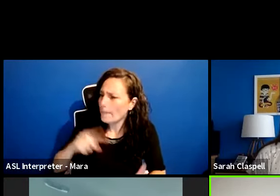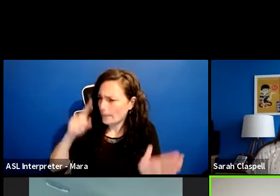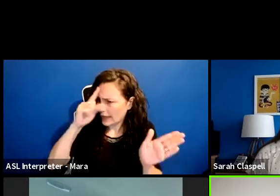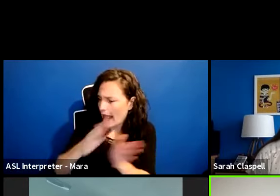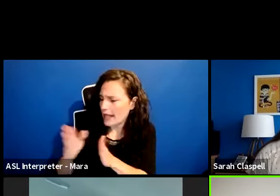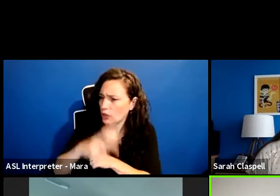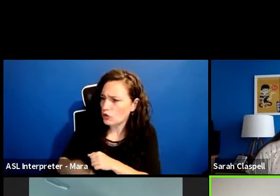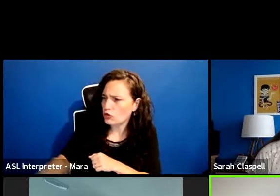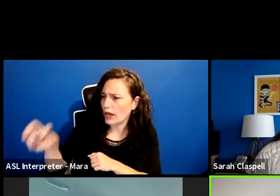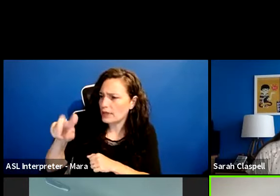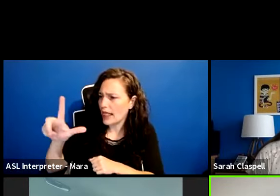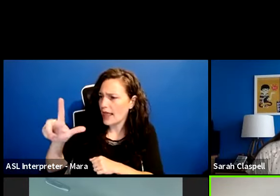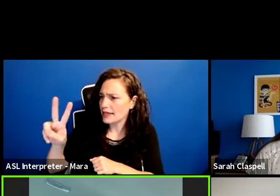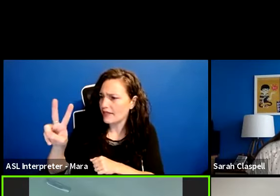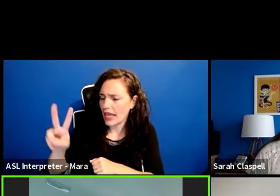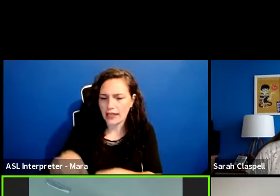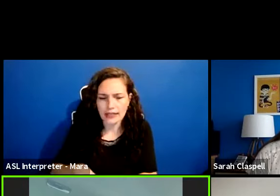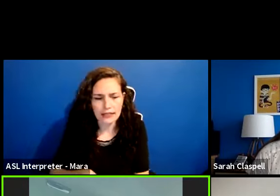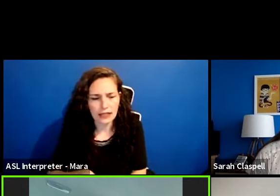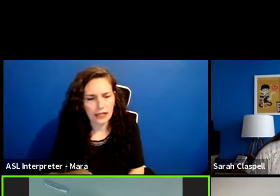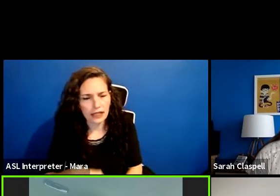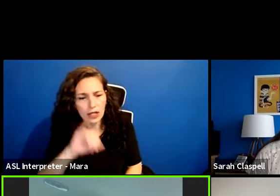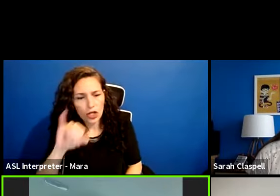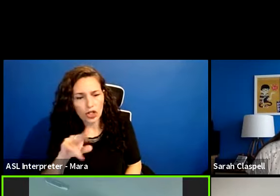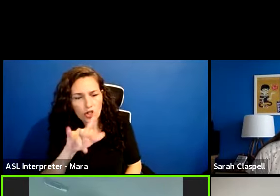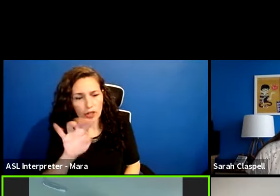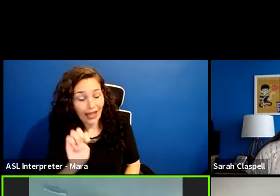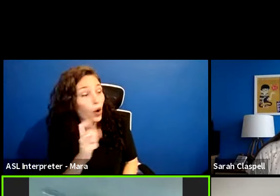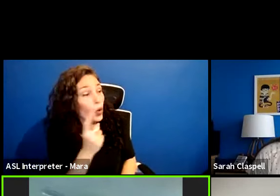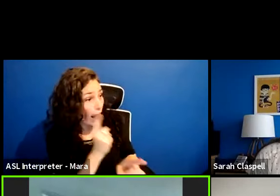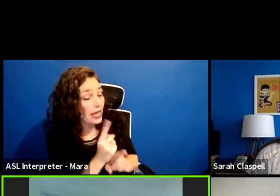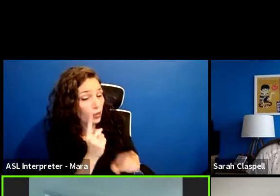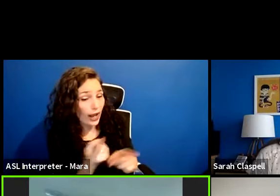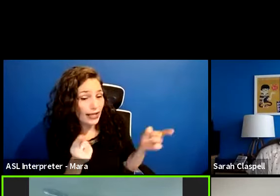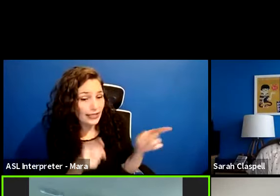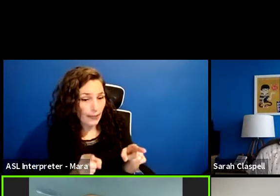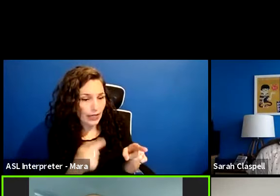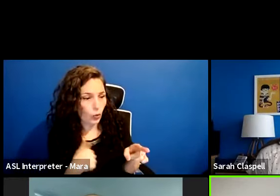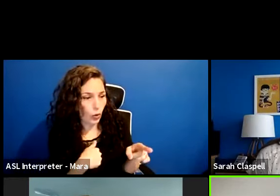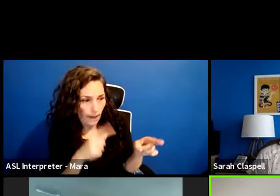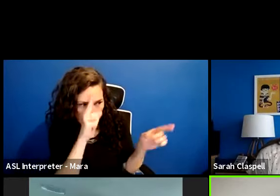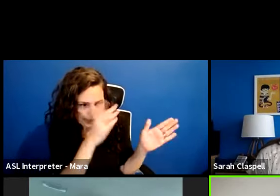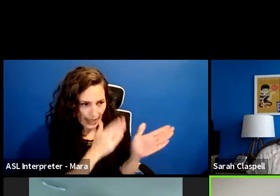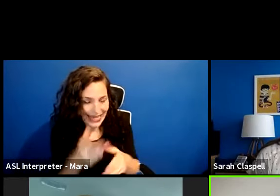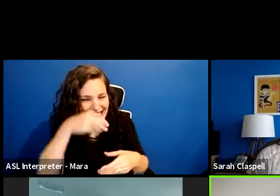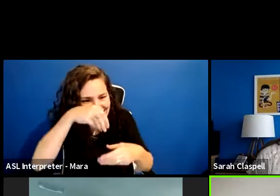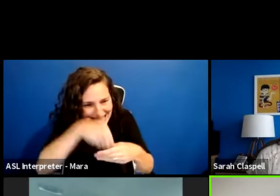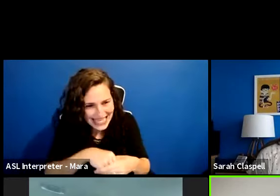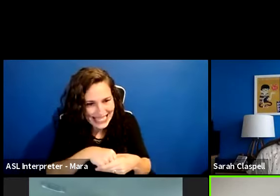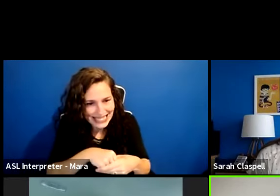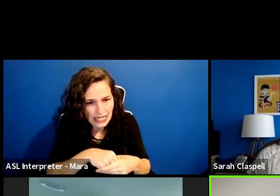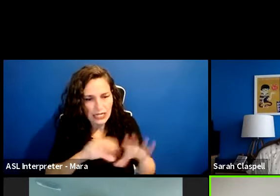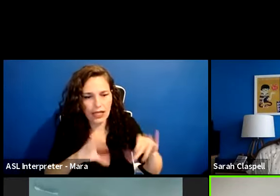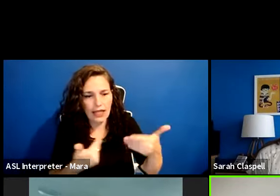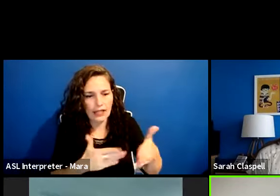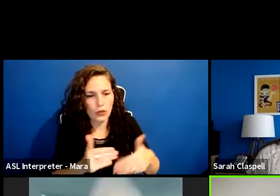Yes. And that is happening in the classroom. We're having them plan a trip, you know, and using their laptops and stuff. And